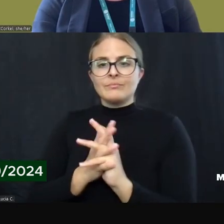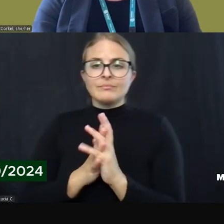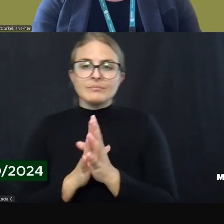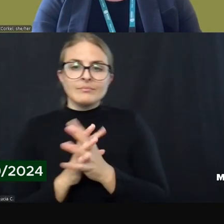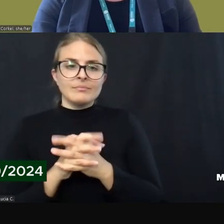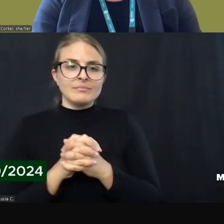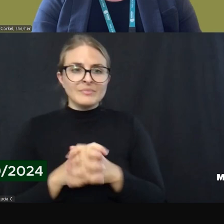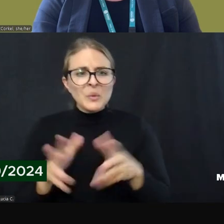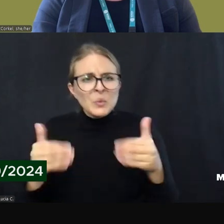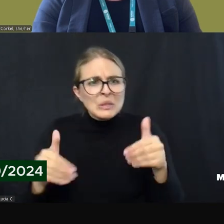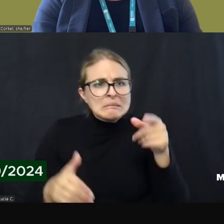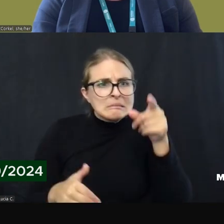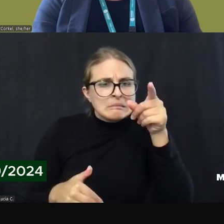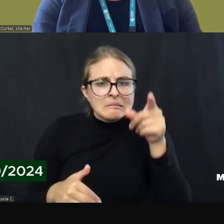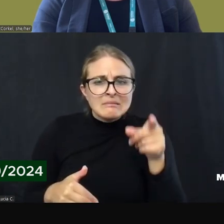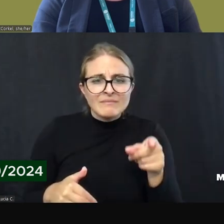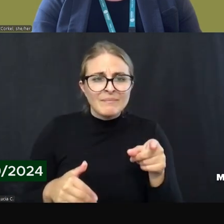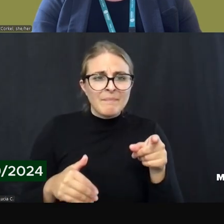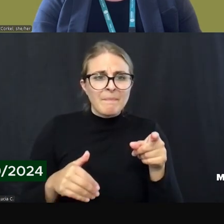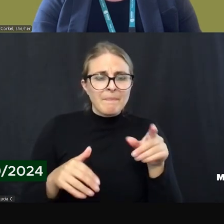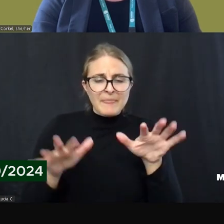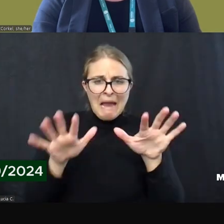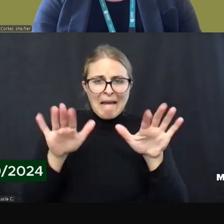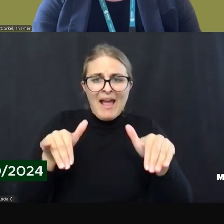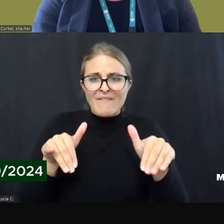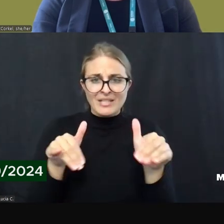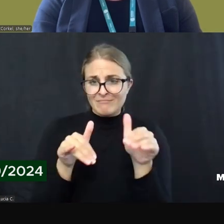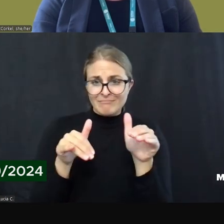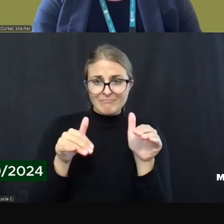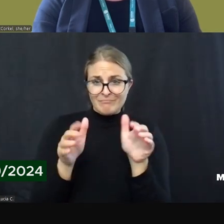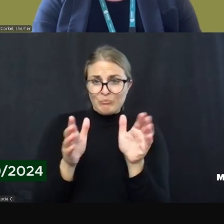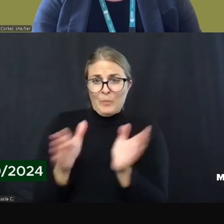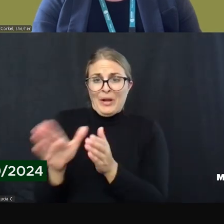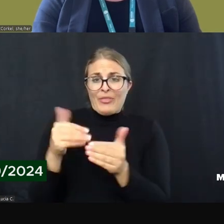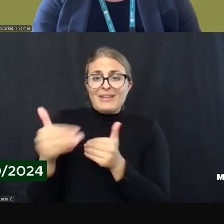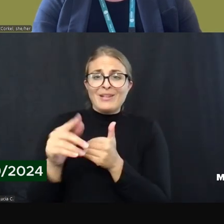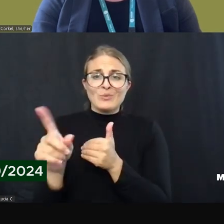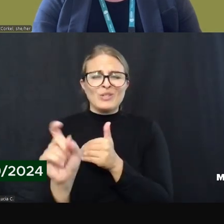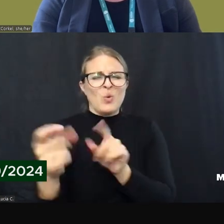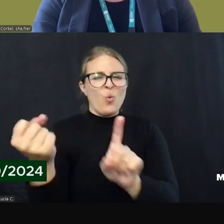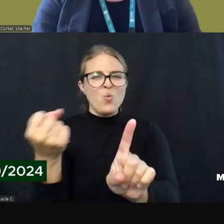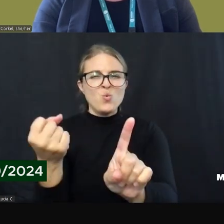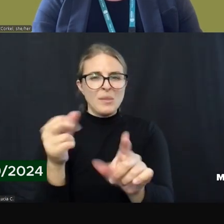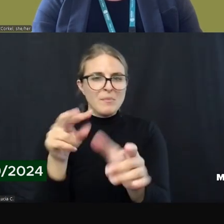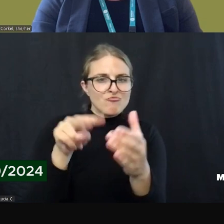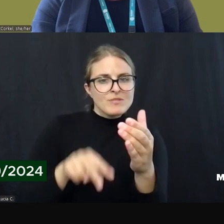Oh, goodness. I, I did, I hadn't seen the next question. I'm so sorry. So just, I just need one second.